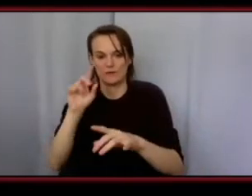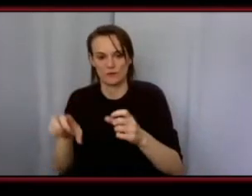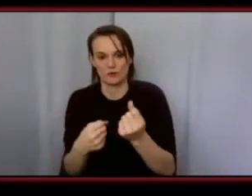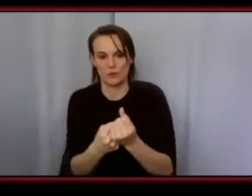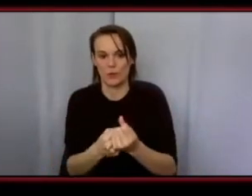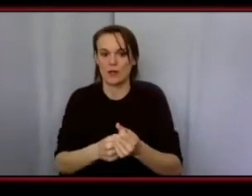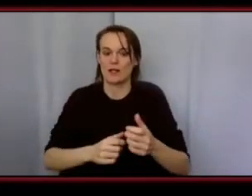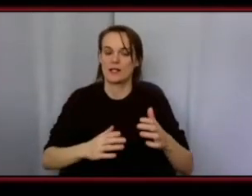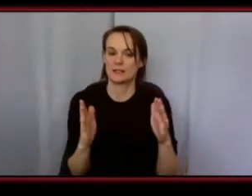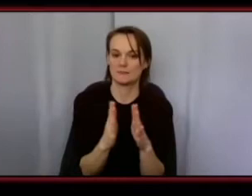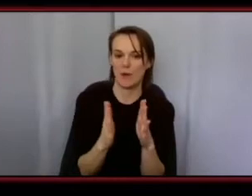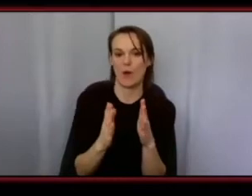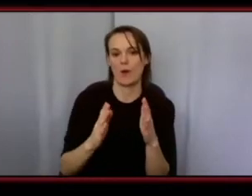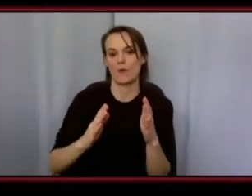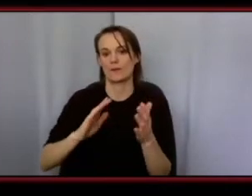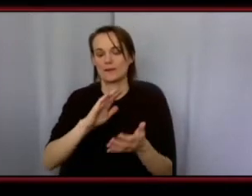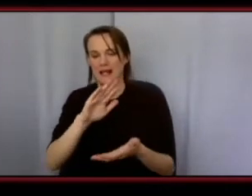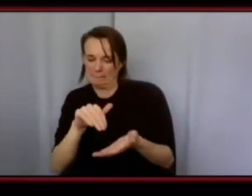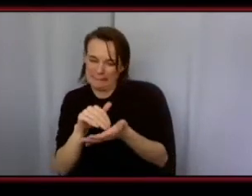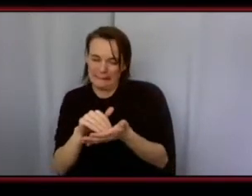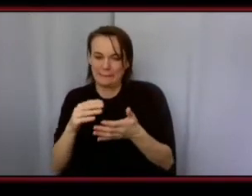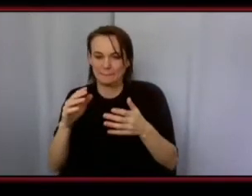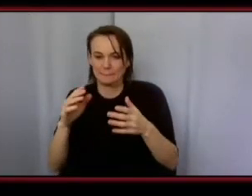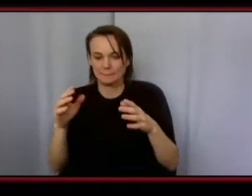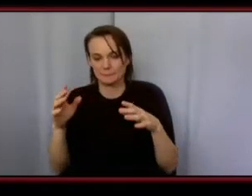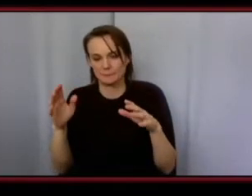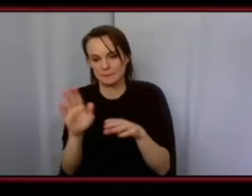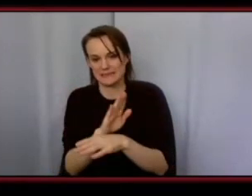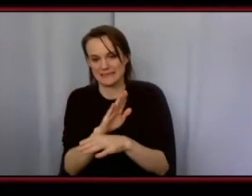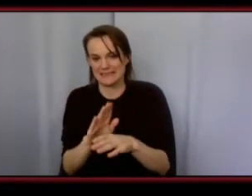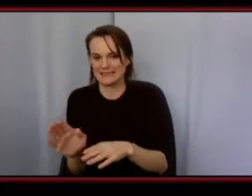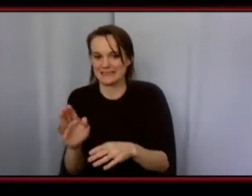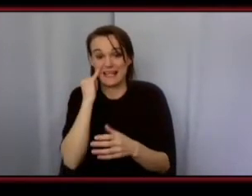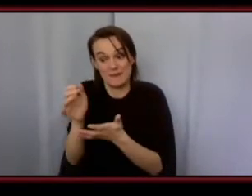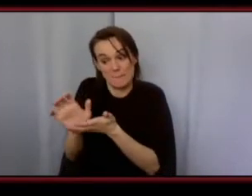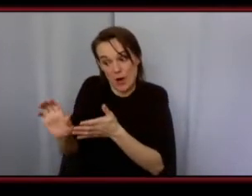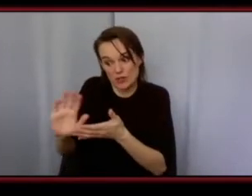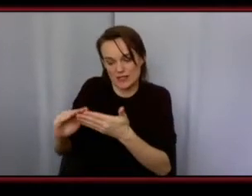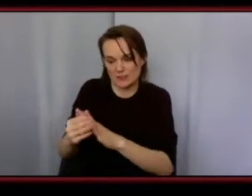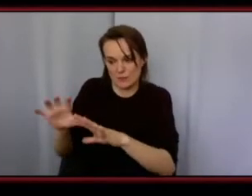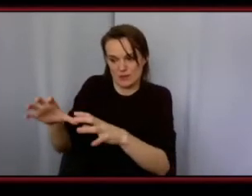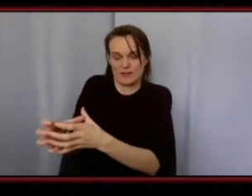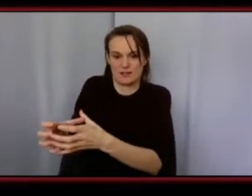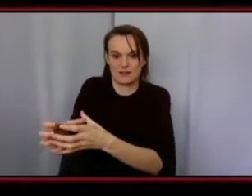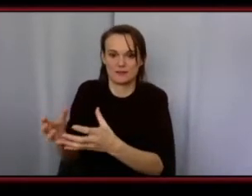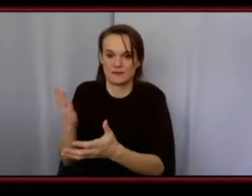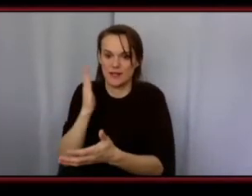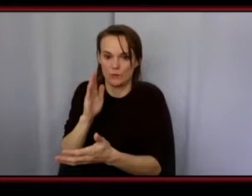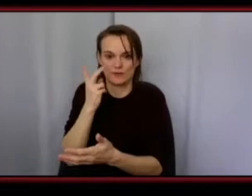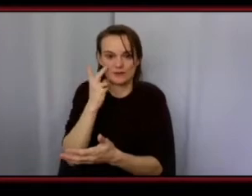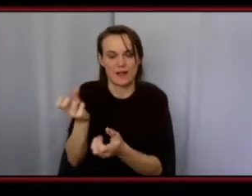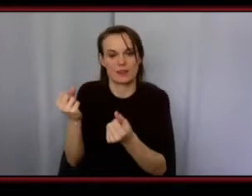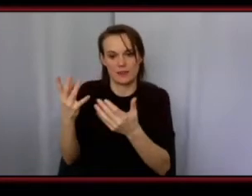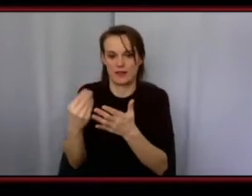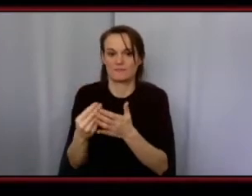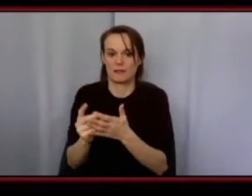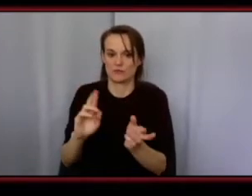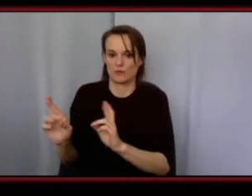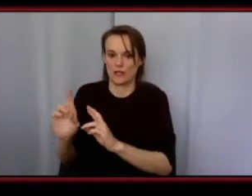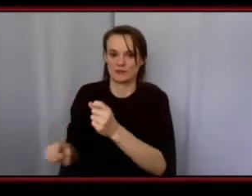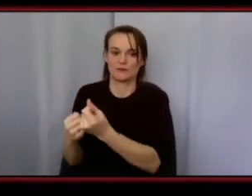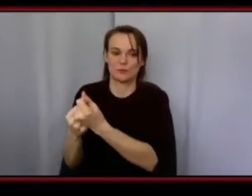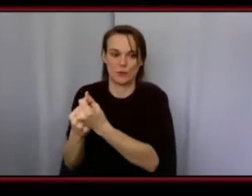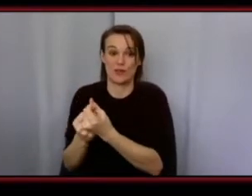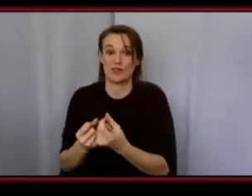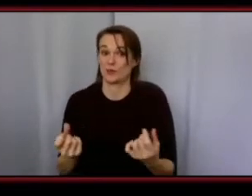businesses especially in marginalized uh communities so uh there's no better time than now to really sit down and decide what